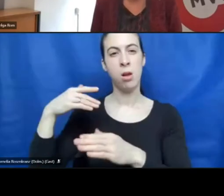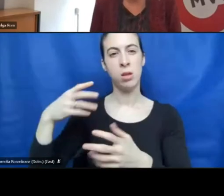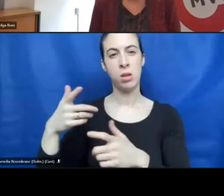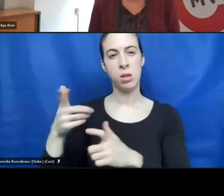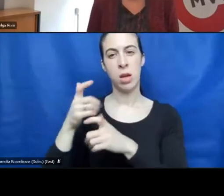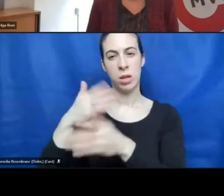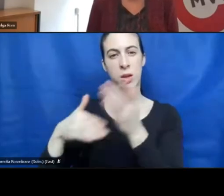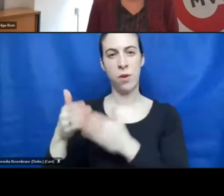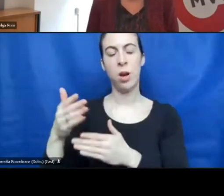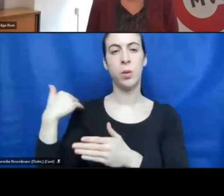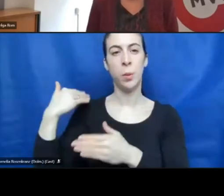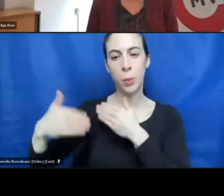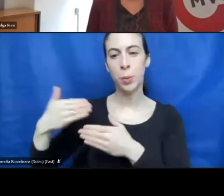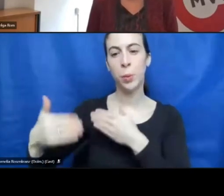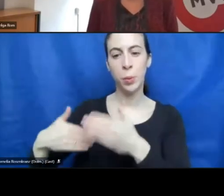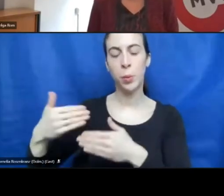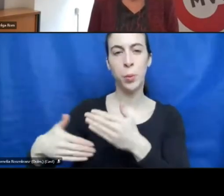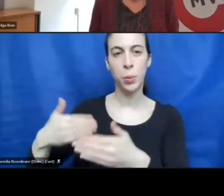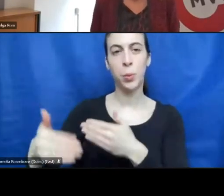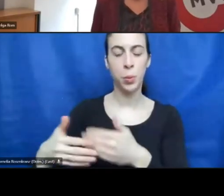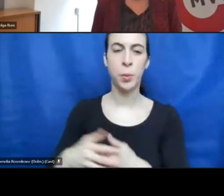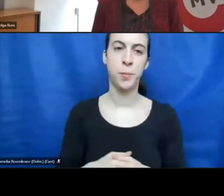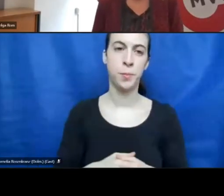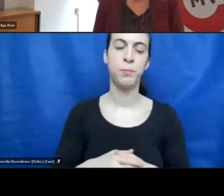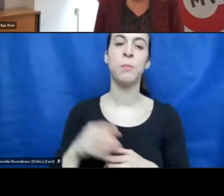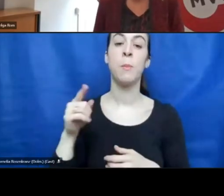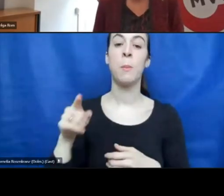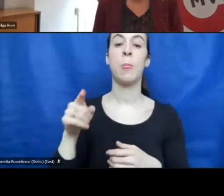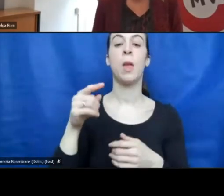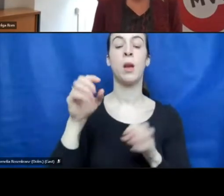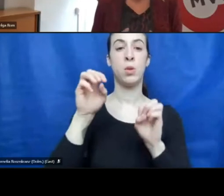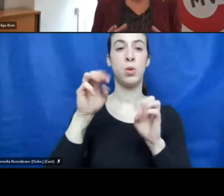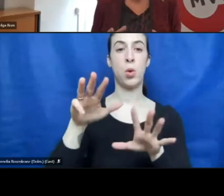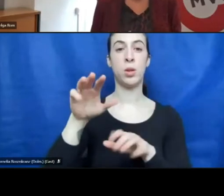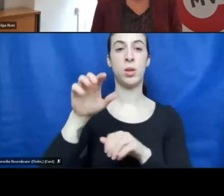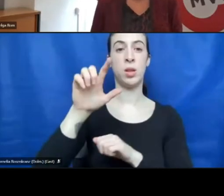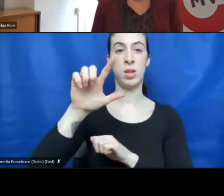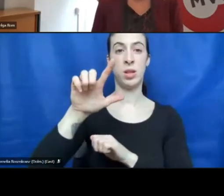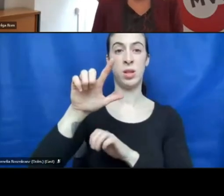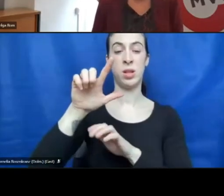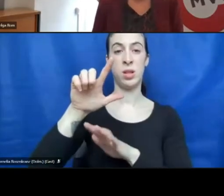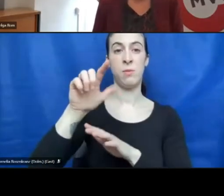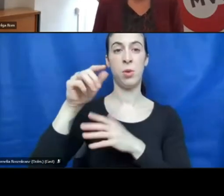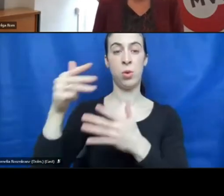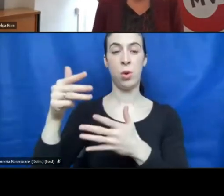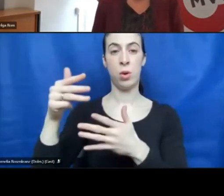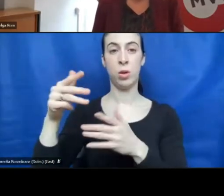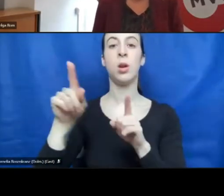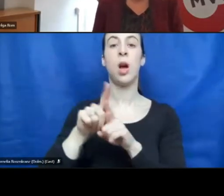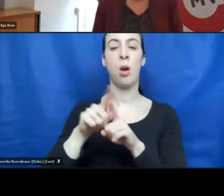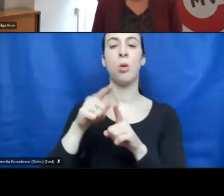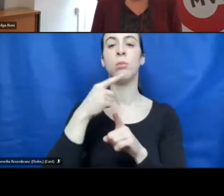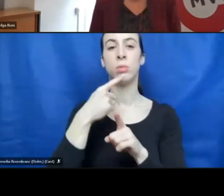of the debacle monopoly. In 1979, civilly disabled individuals